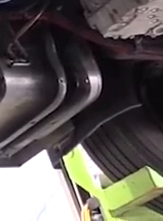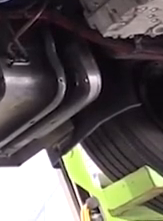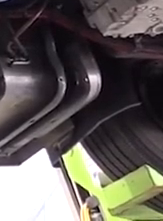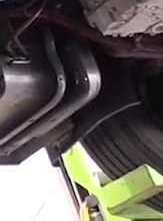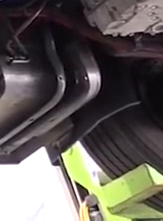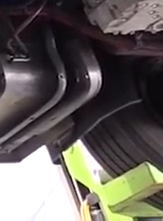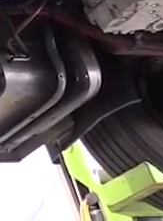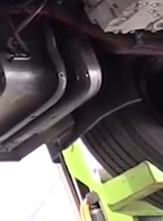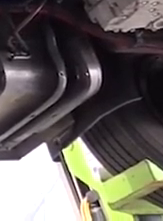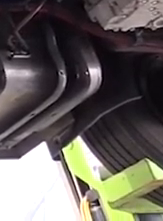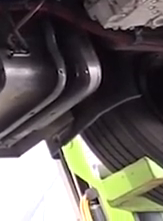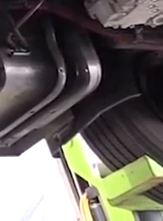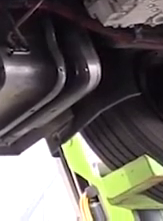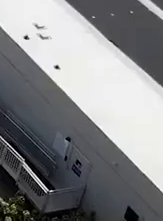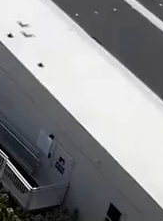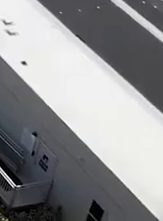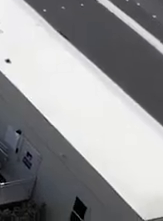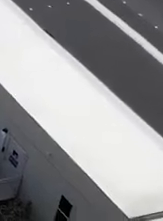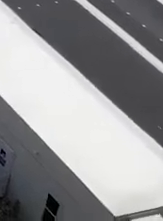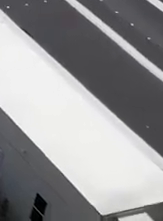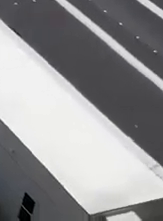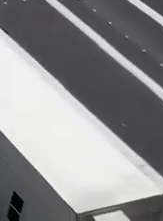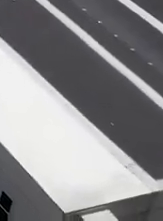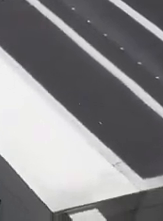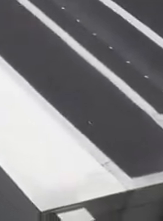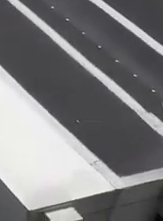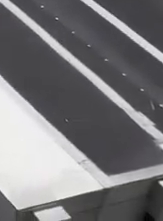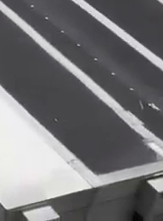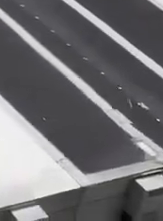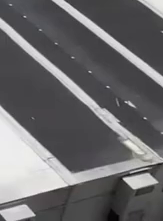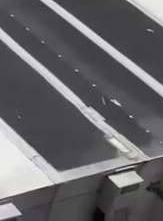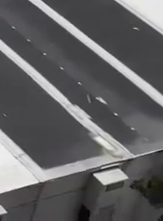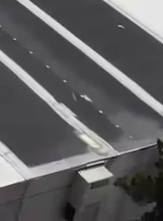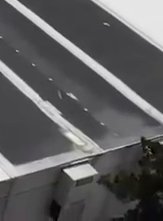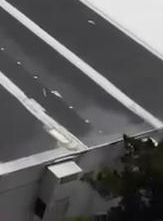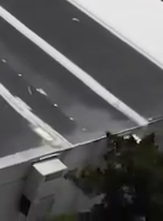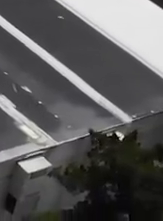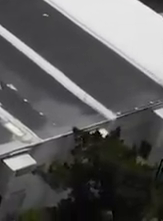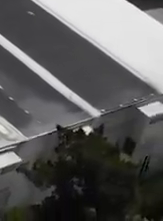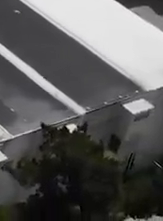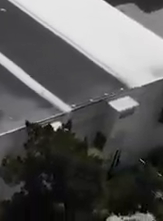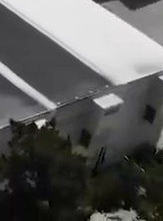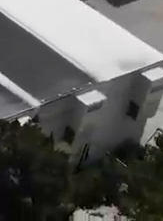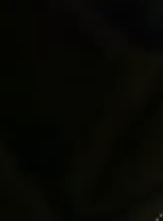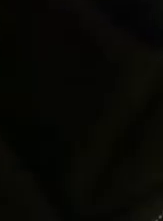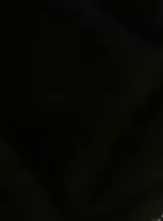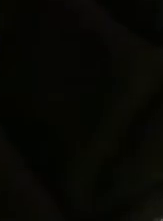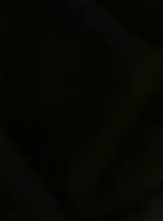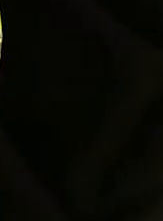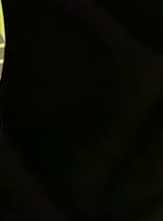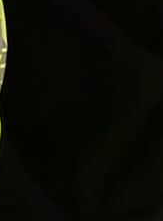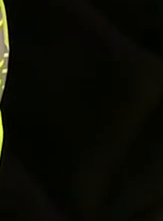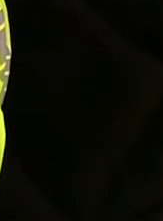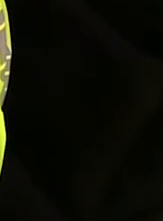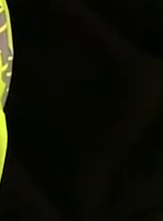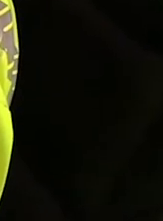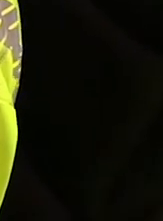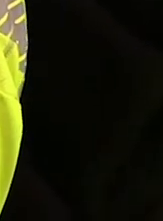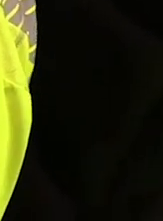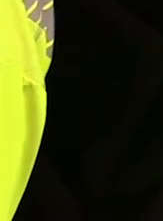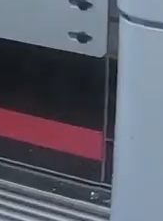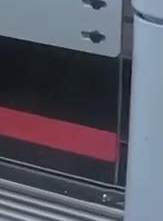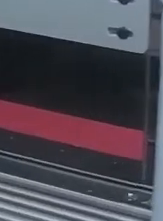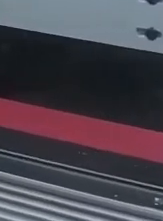fire truck back in service. Just across the yard is the sign and signal shop. Our specialists there maintain